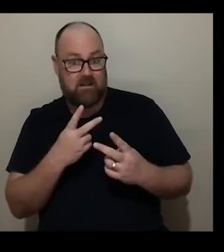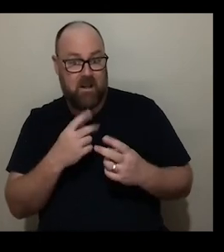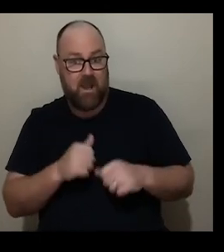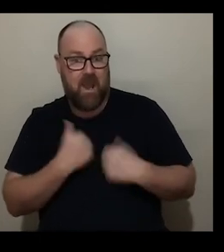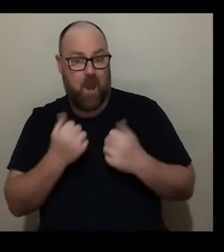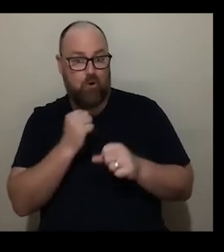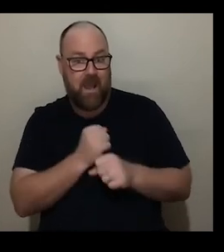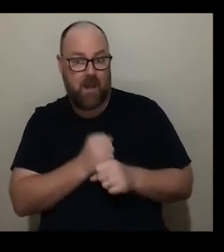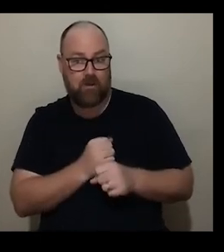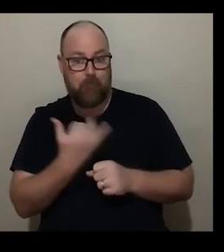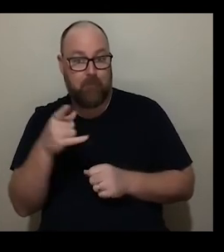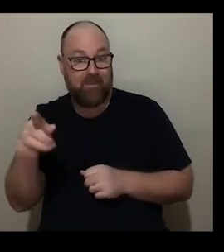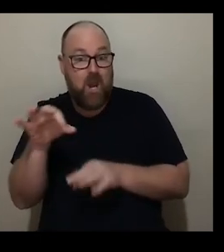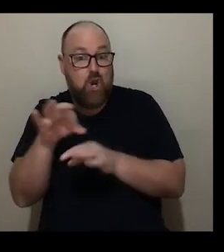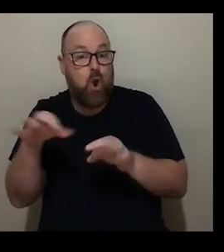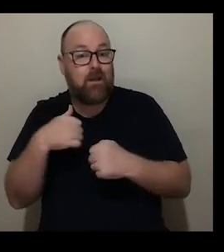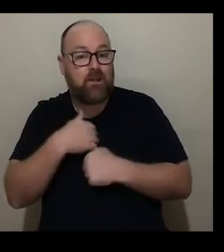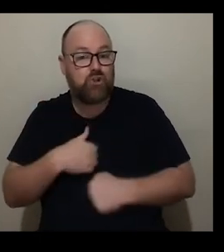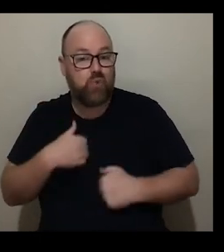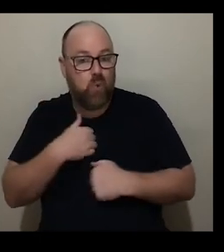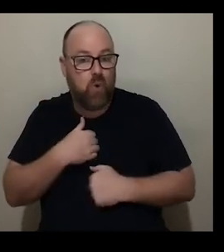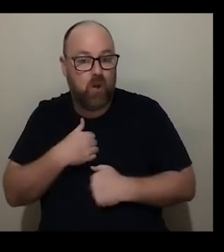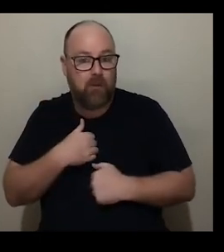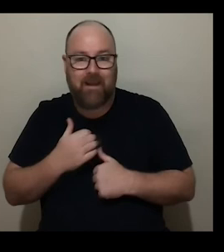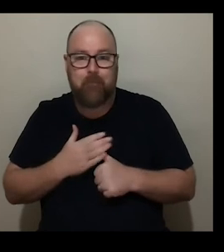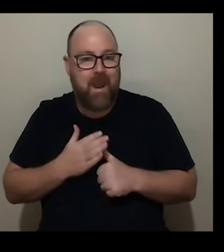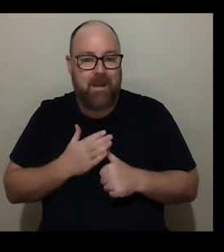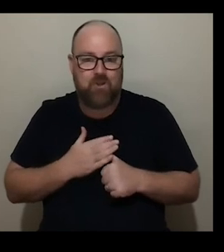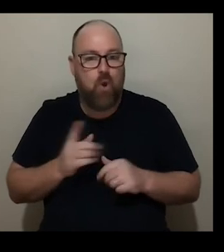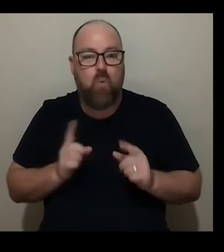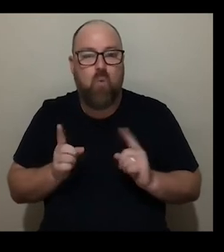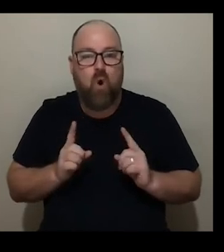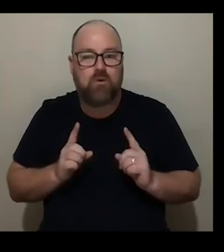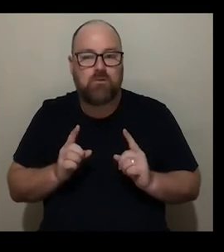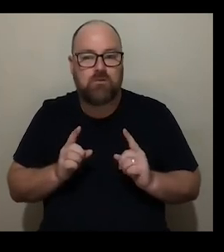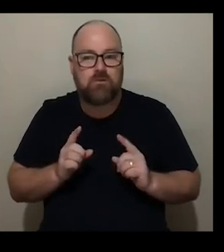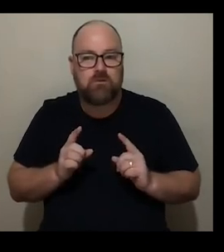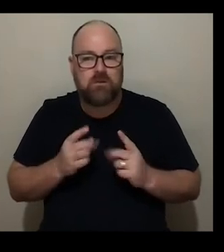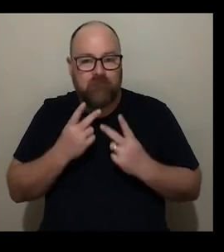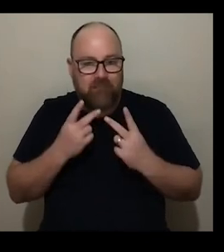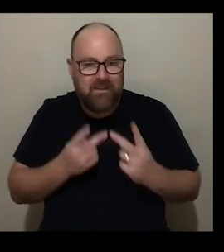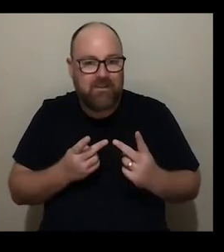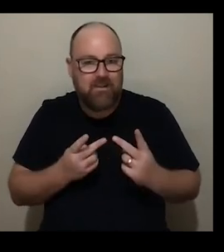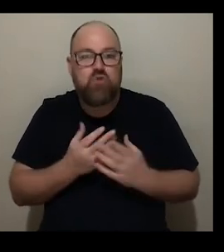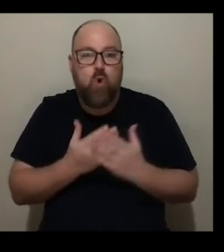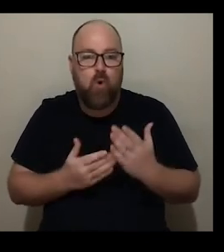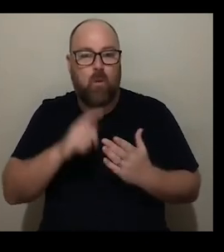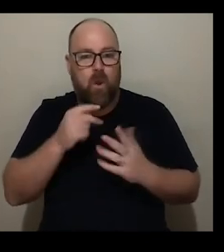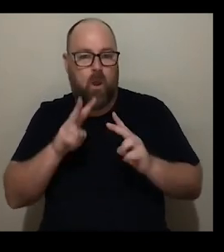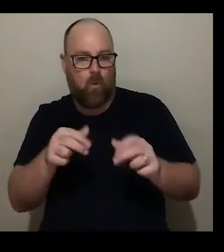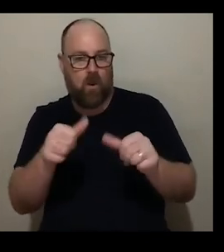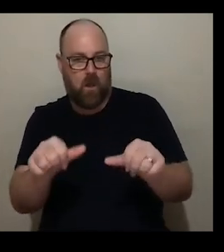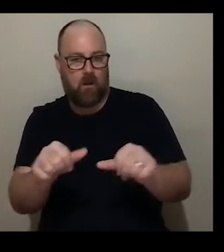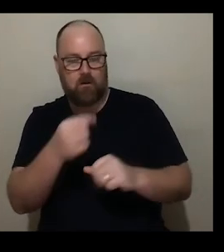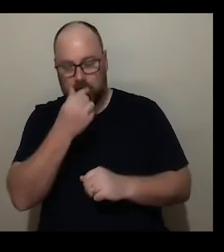something that they would enjoy depending on the range of experiences and the visiting story of coming